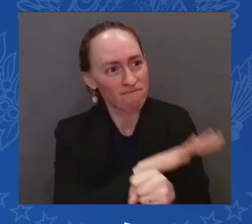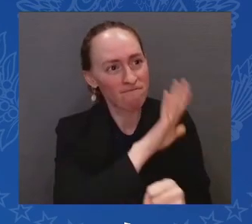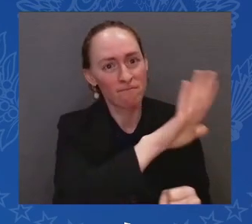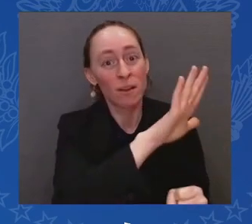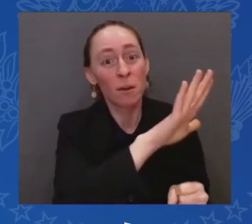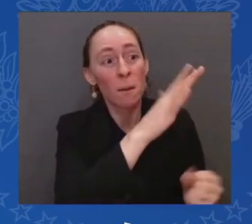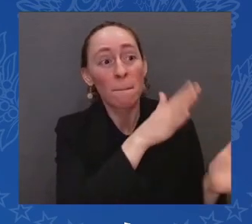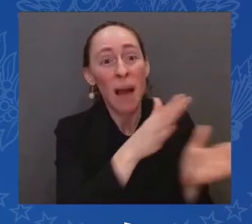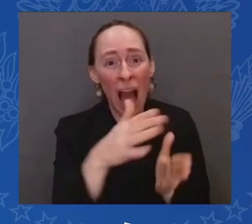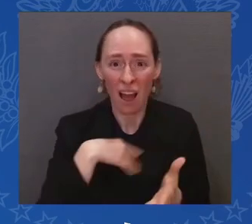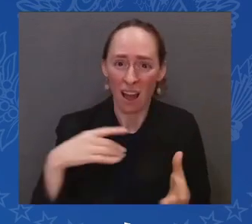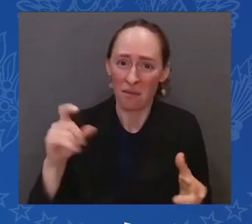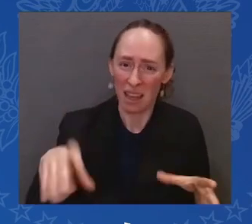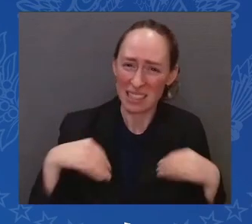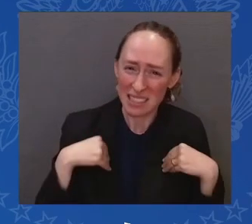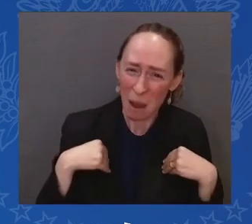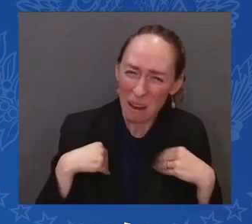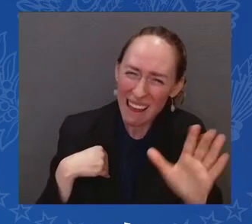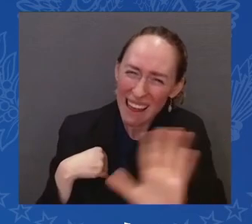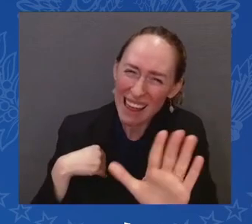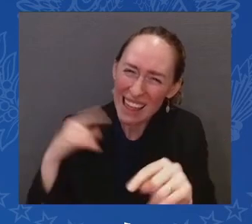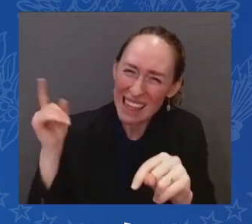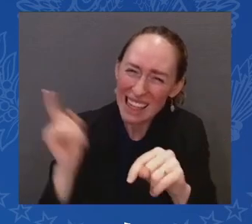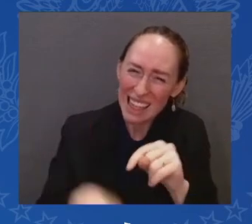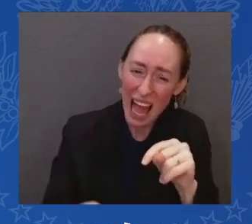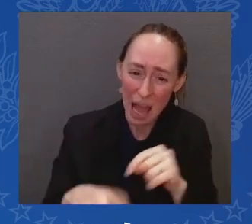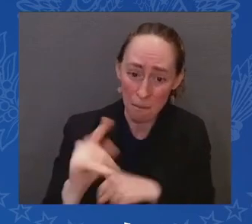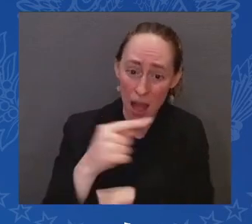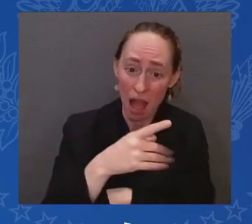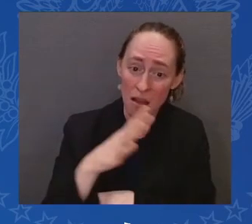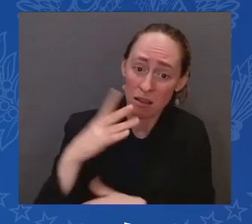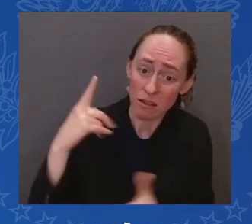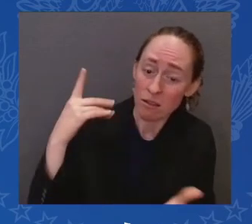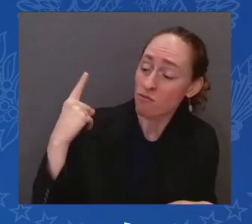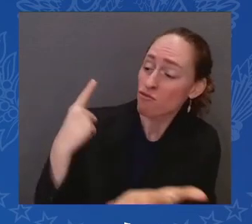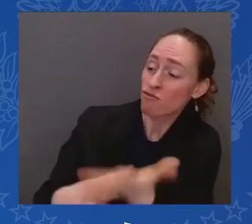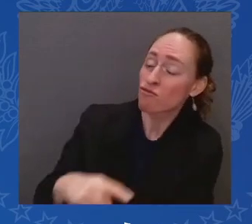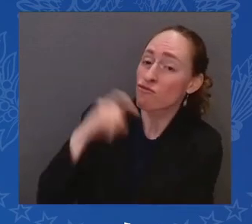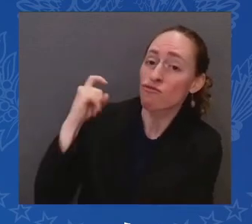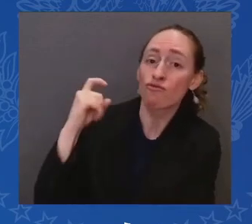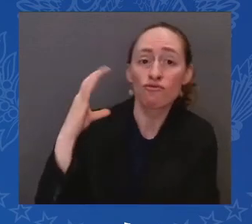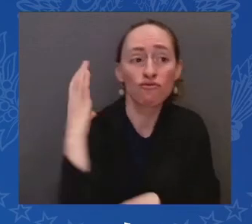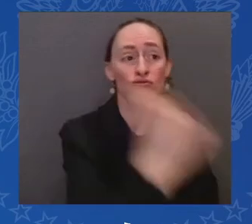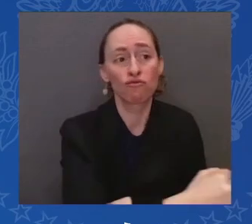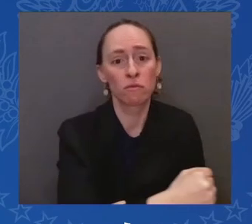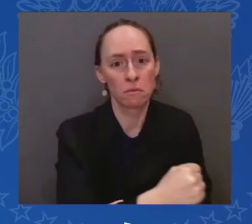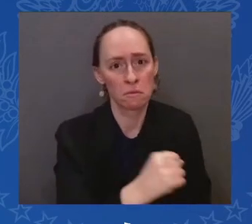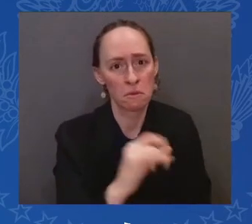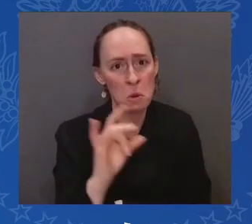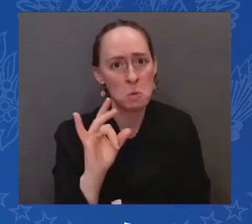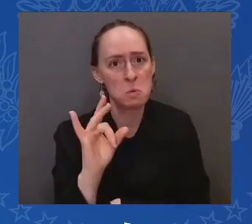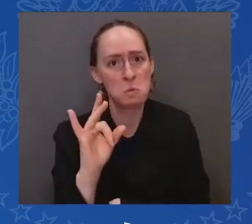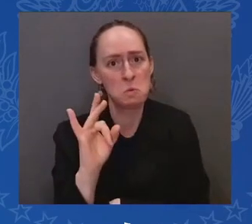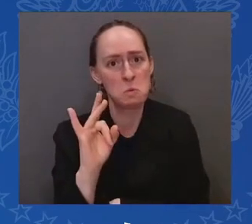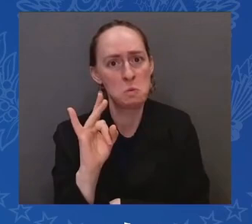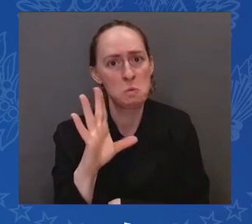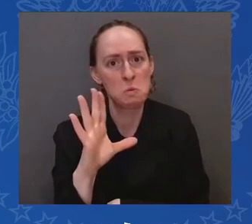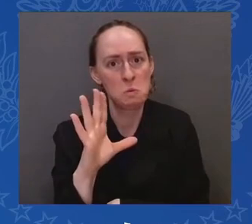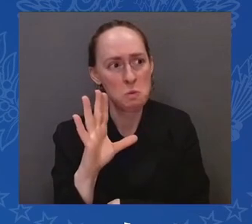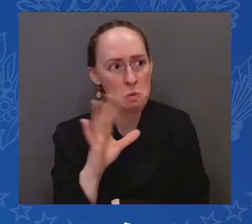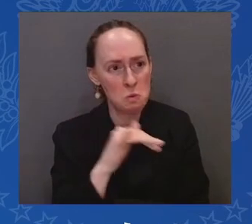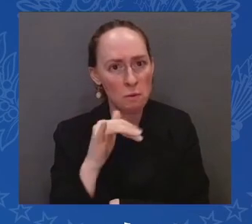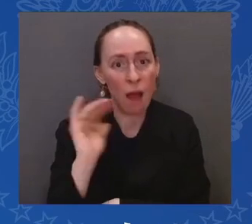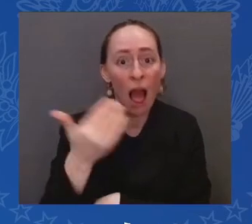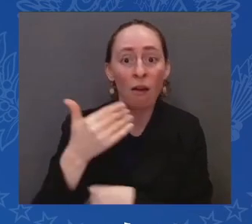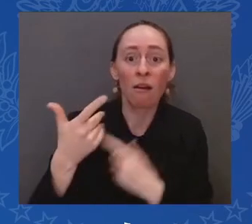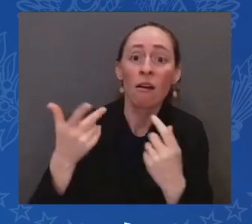the nothing means we don't get any support for our friends and our innocent people of Ukraine. Anyway, I'll talk